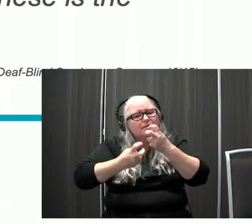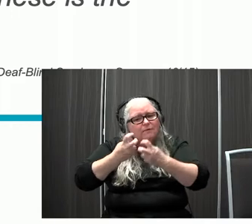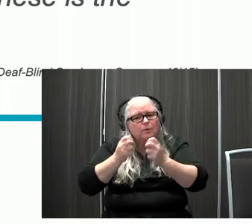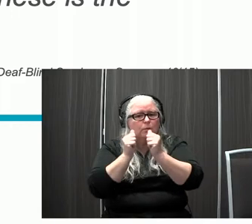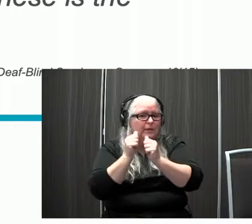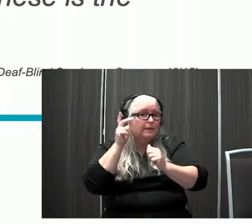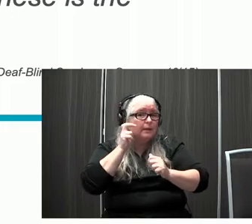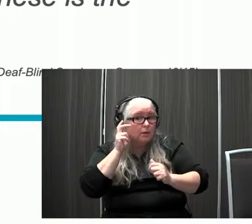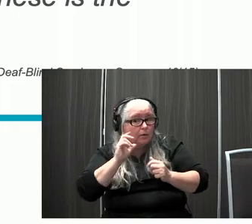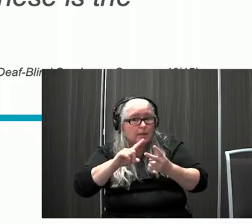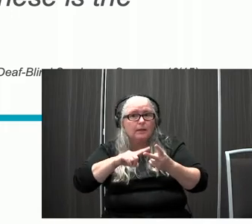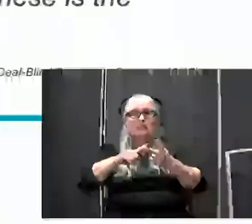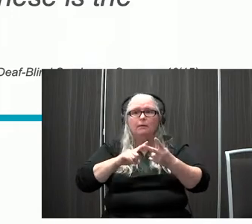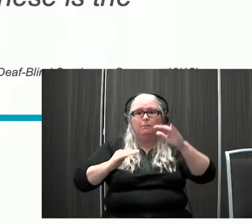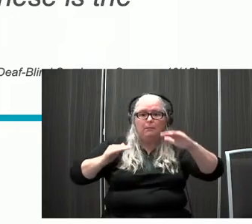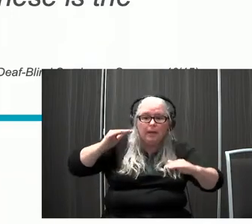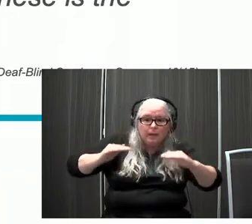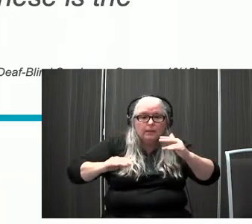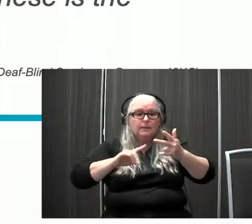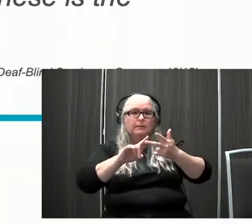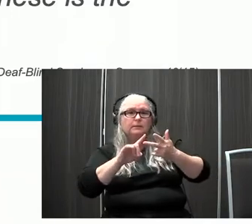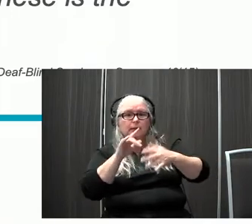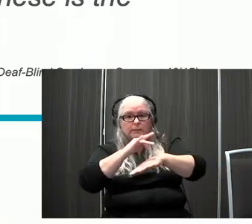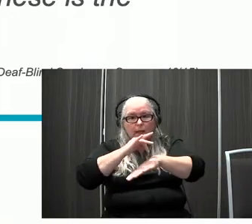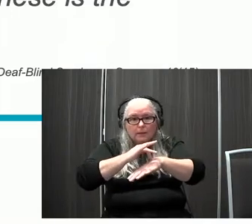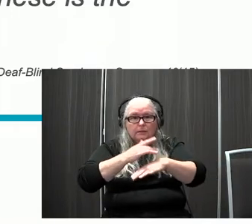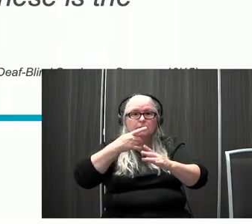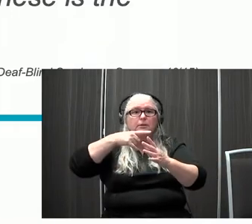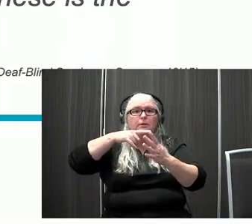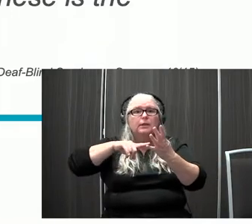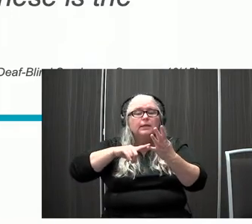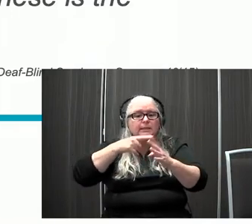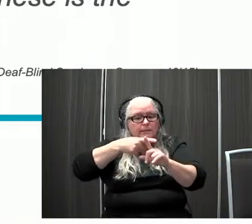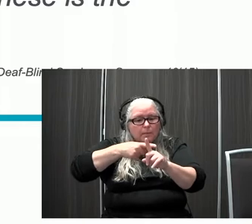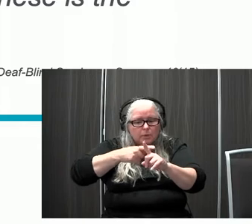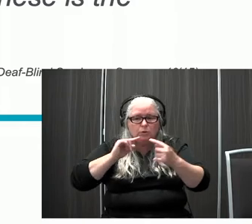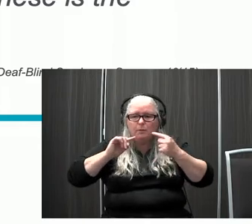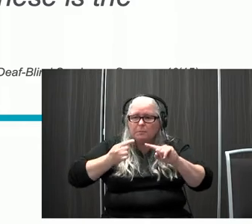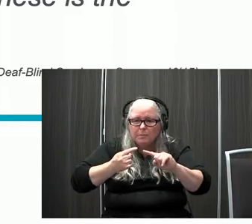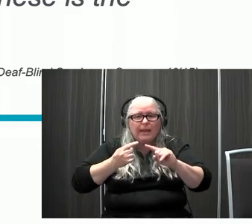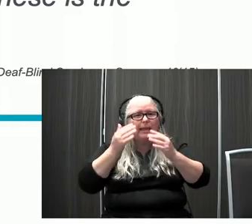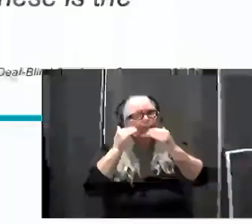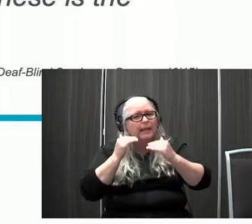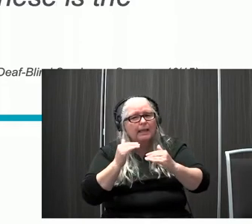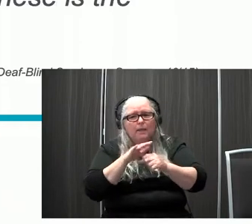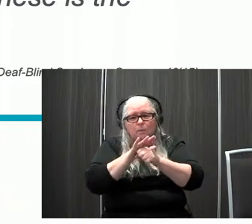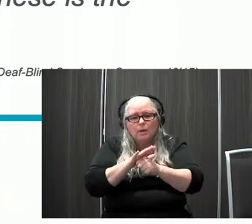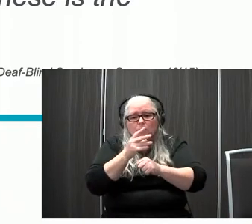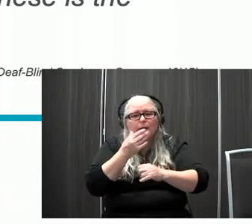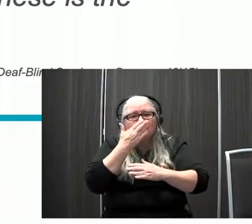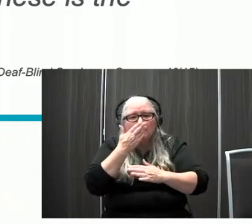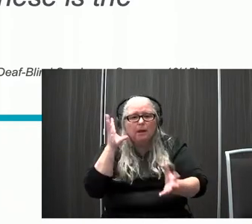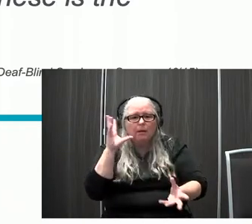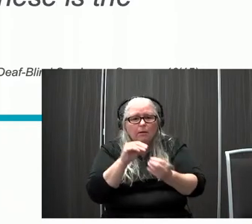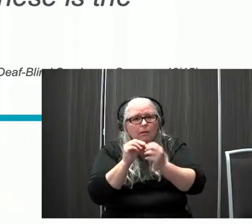perceive balance, touch, temperature, pain, pressure, and smell. The many different anomalies associated with